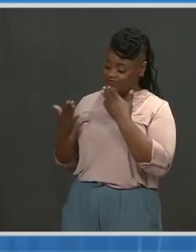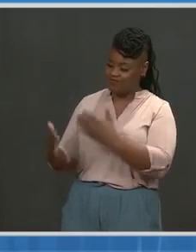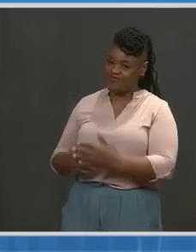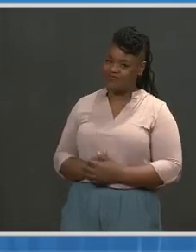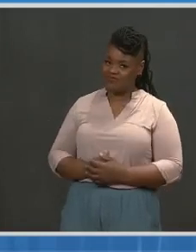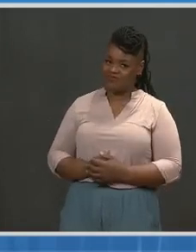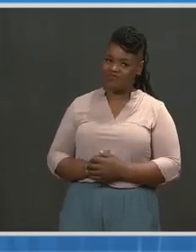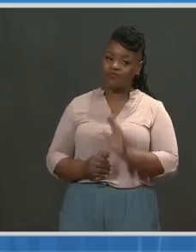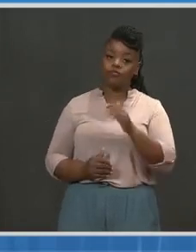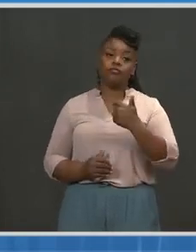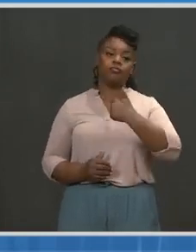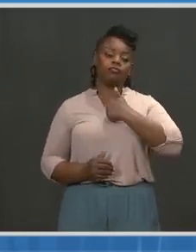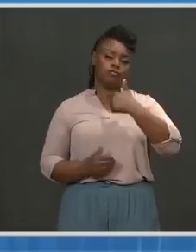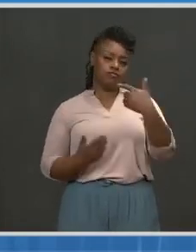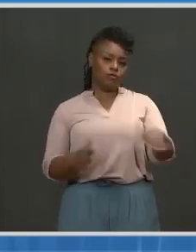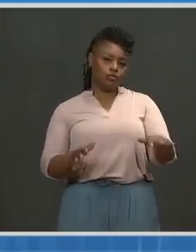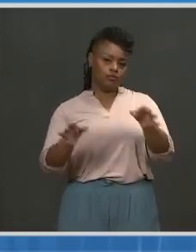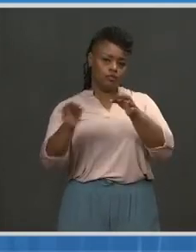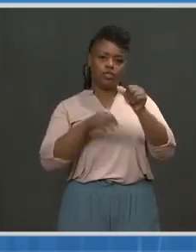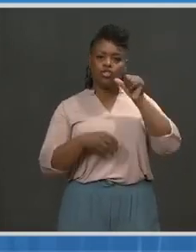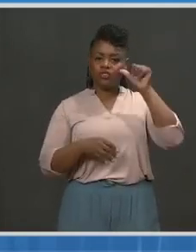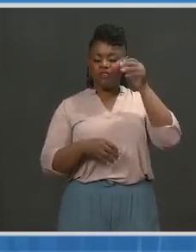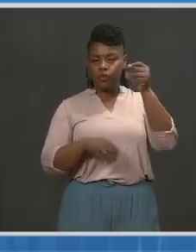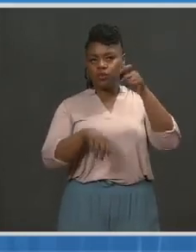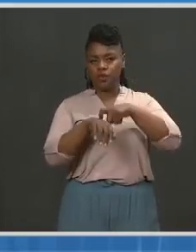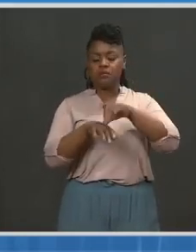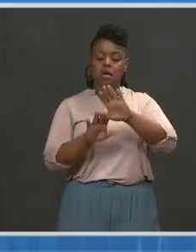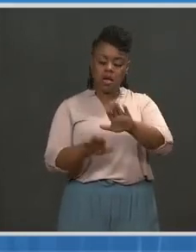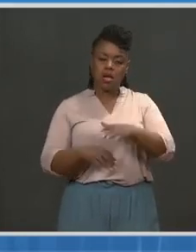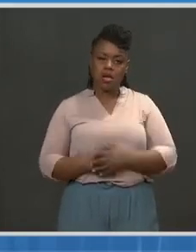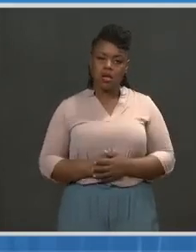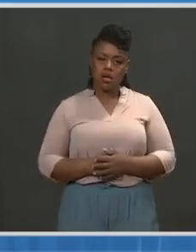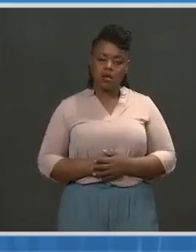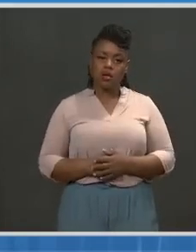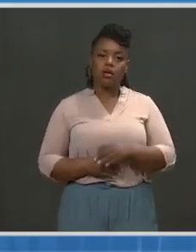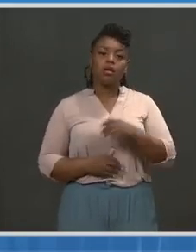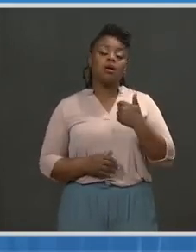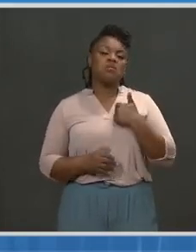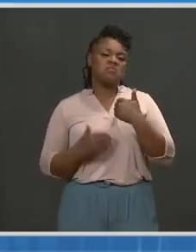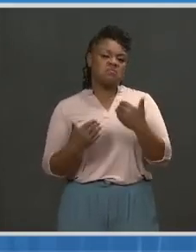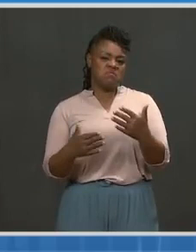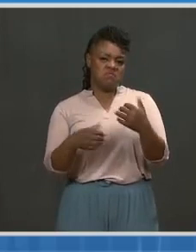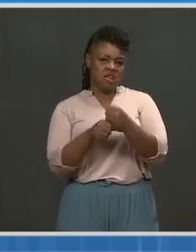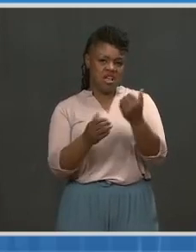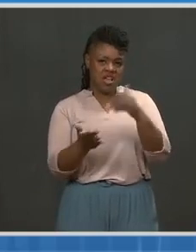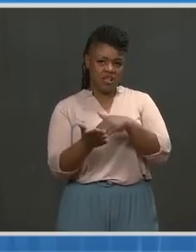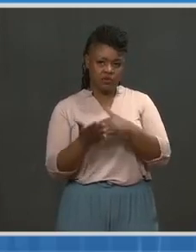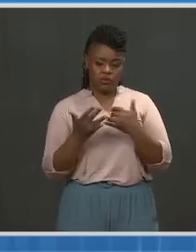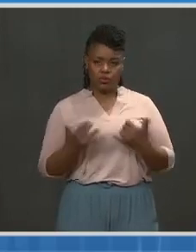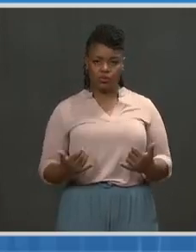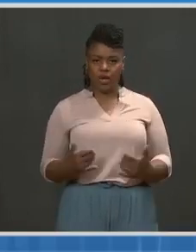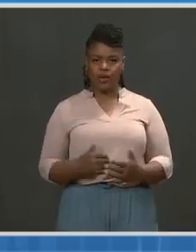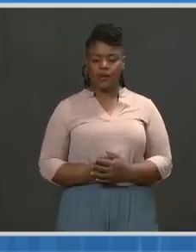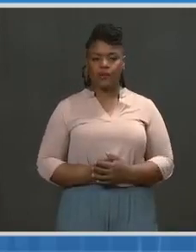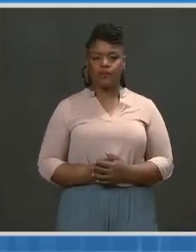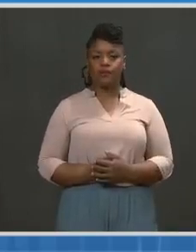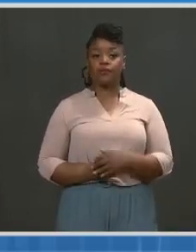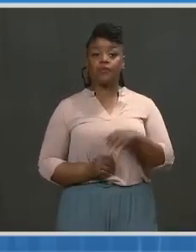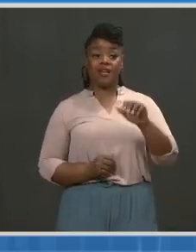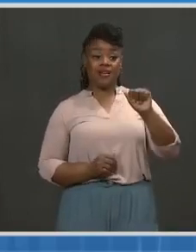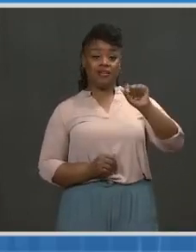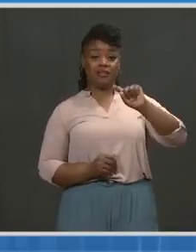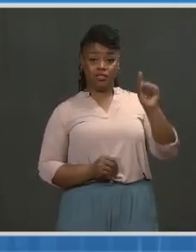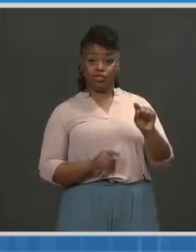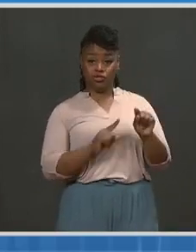question. As I had explained multiple times yesterday, but I'll very briefly summarize it again now, what happened